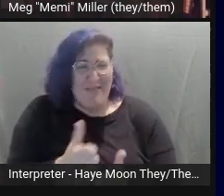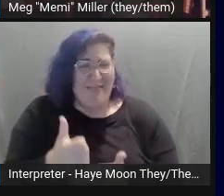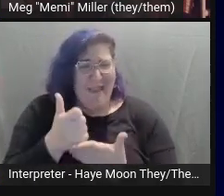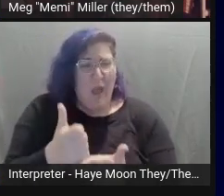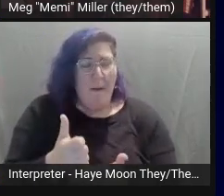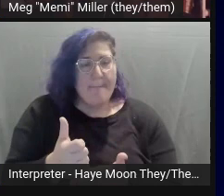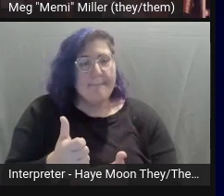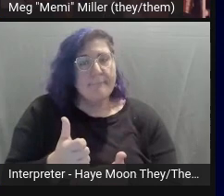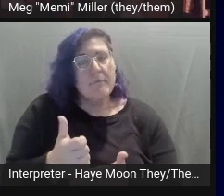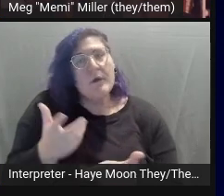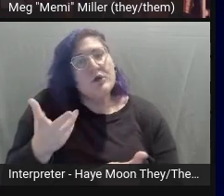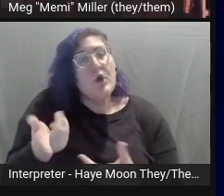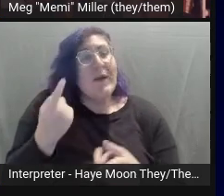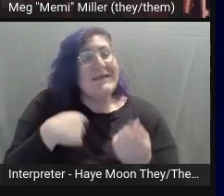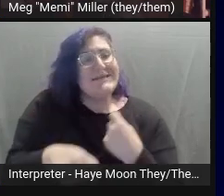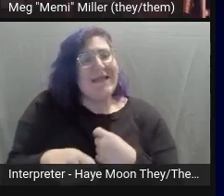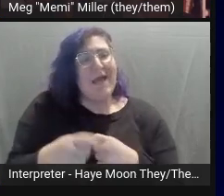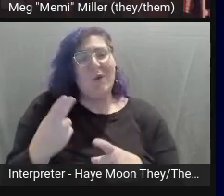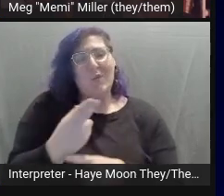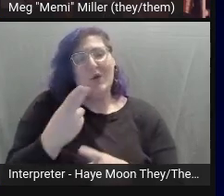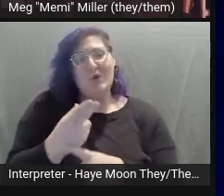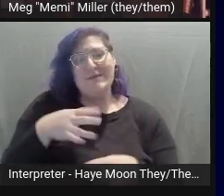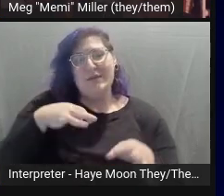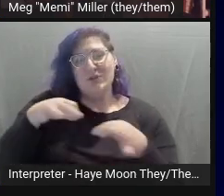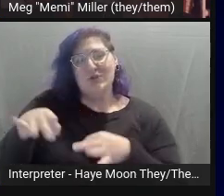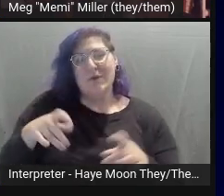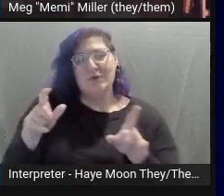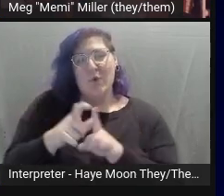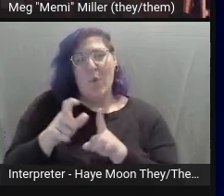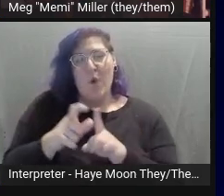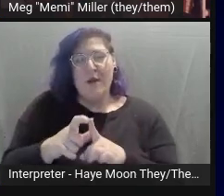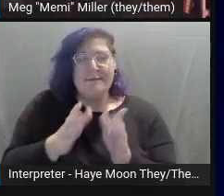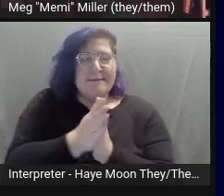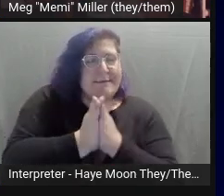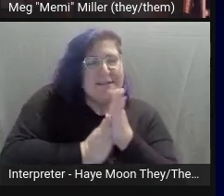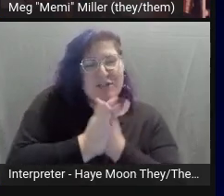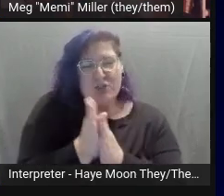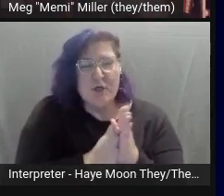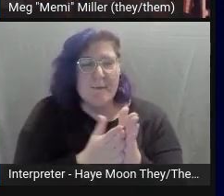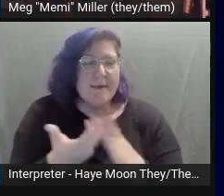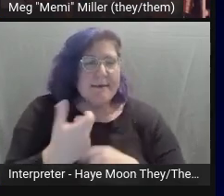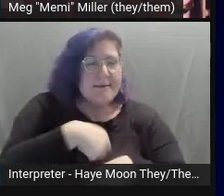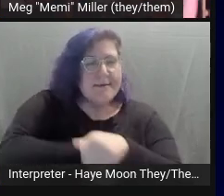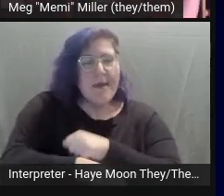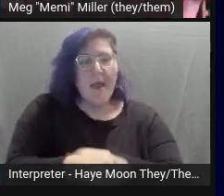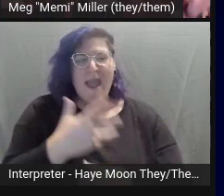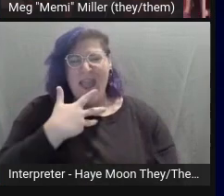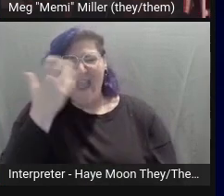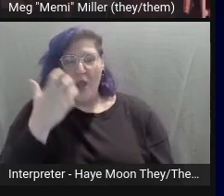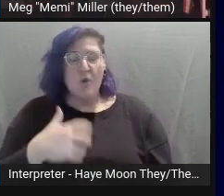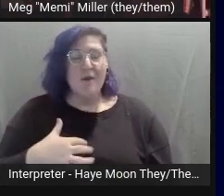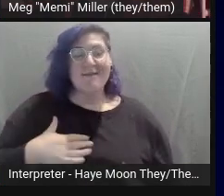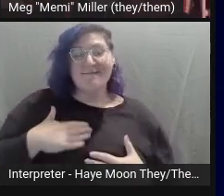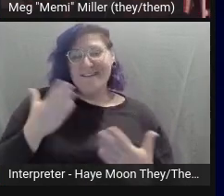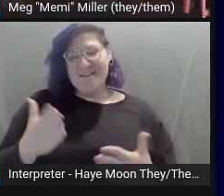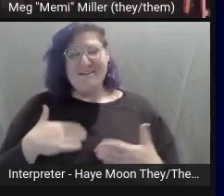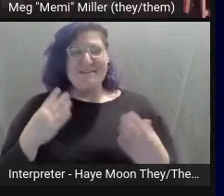angry, annoyed, or joyful, depending on what the Pokemon is conveying with their Pika, Pika, Pikachu.